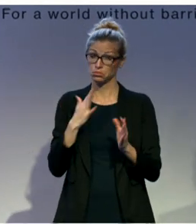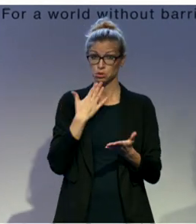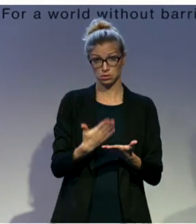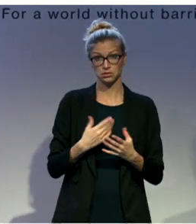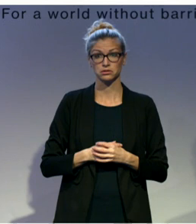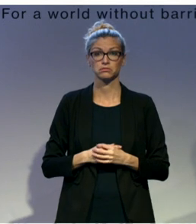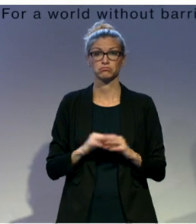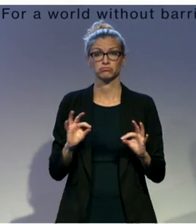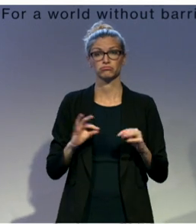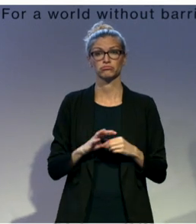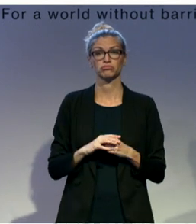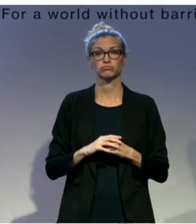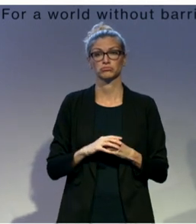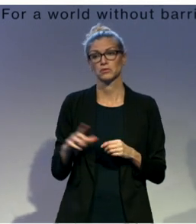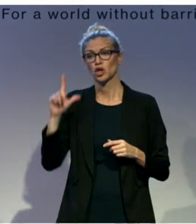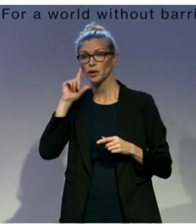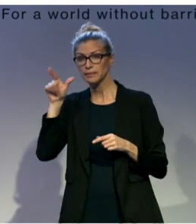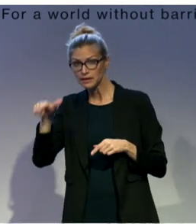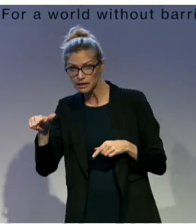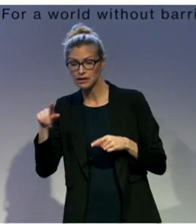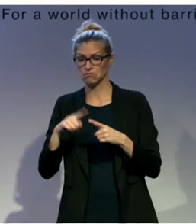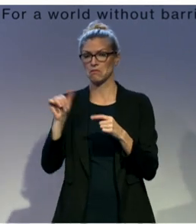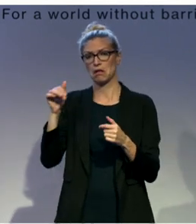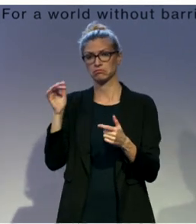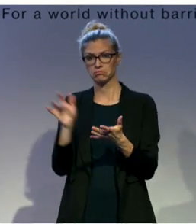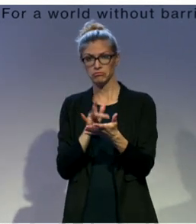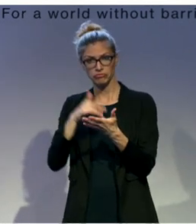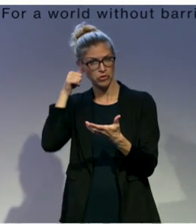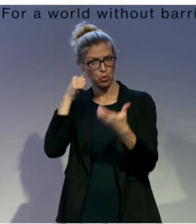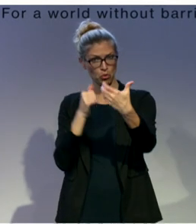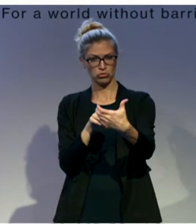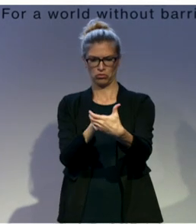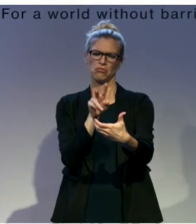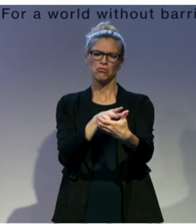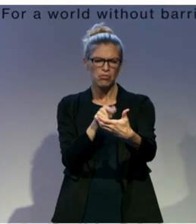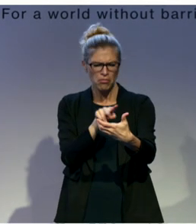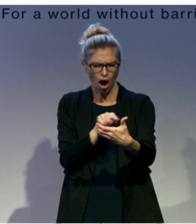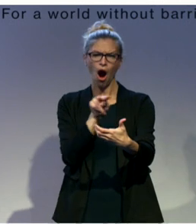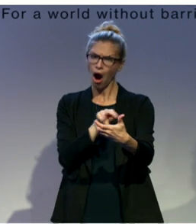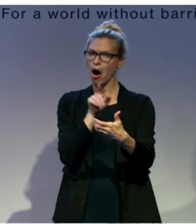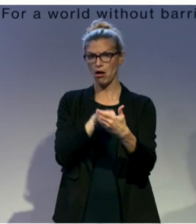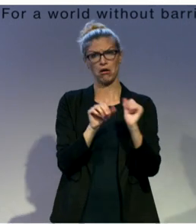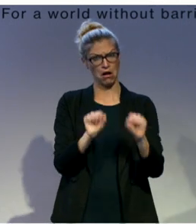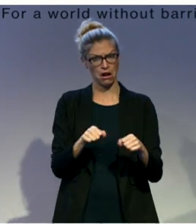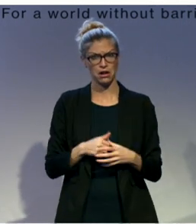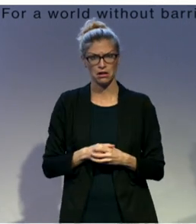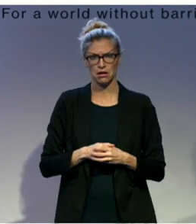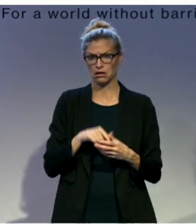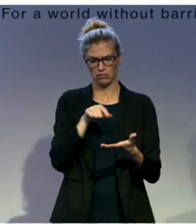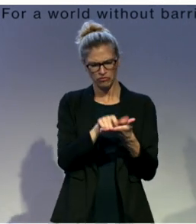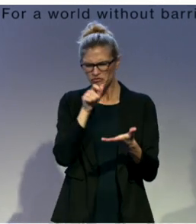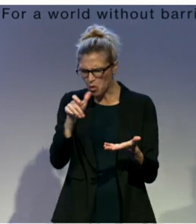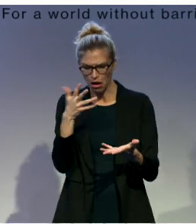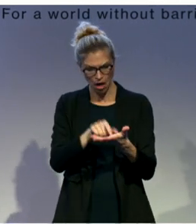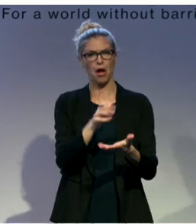smartphones, which is the majority of the population, are able to access electoral terminology easily, and ensures knowledge transfer